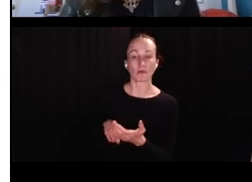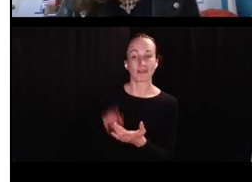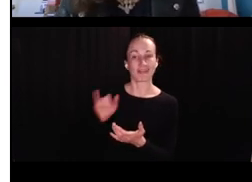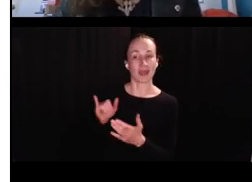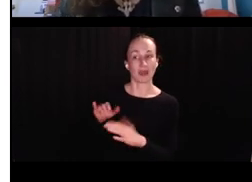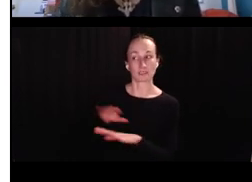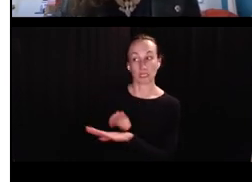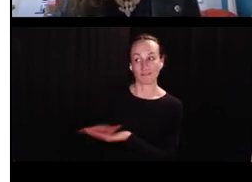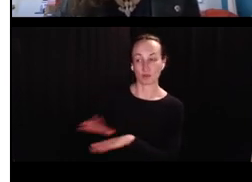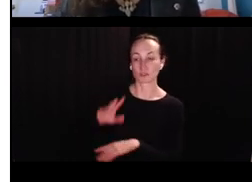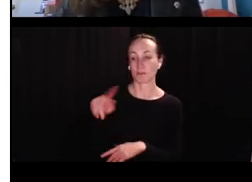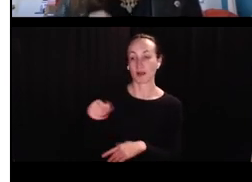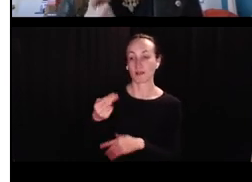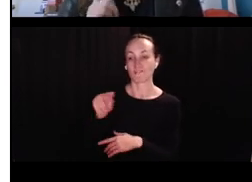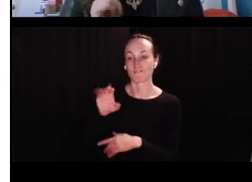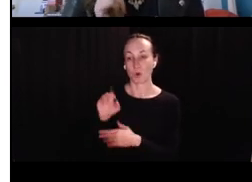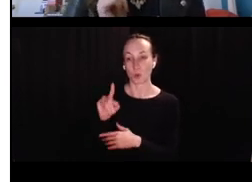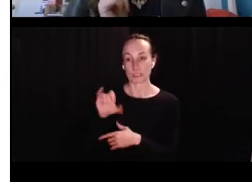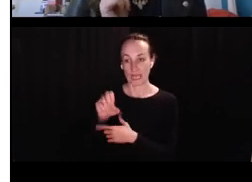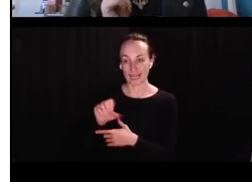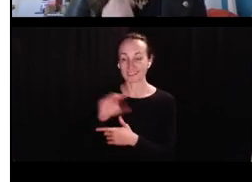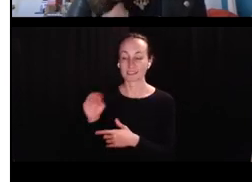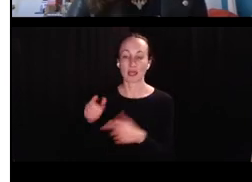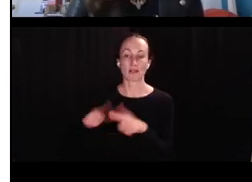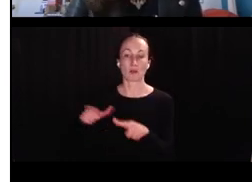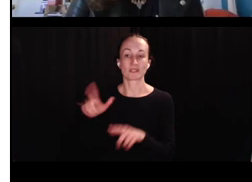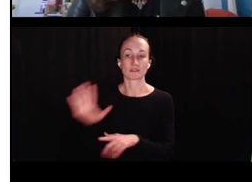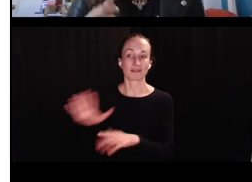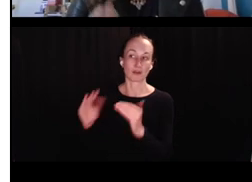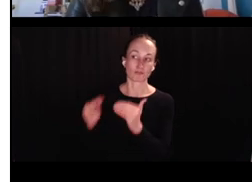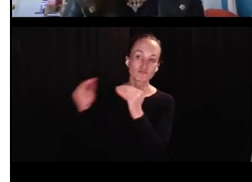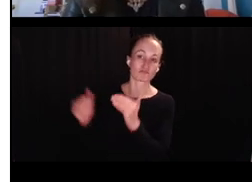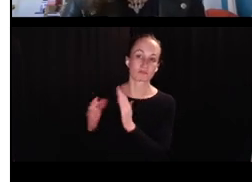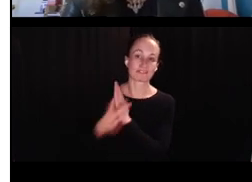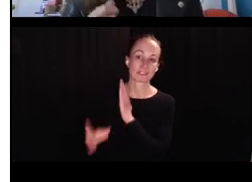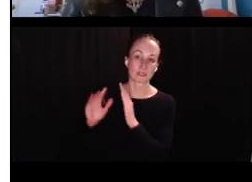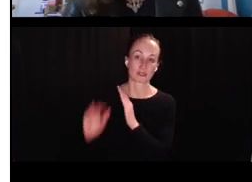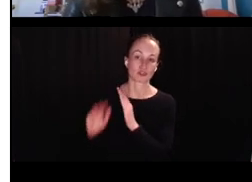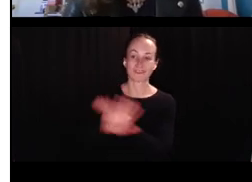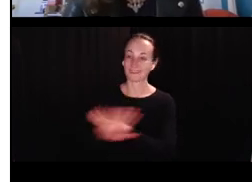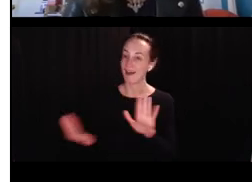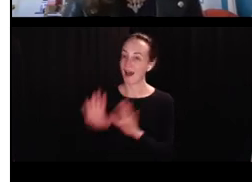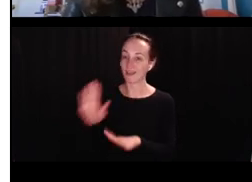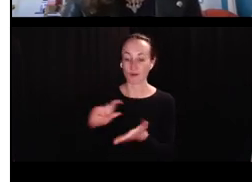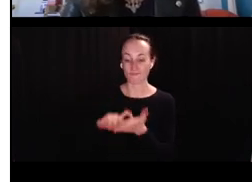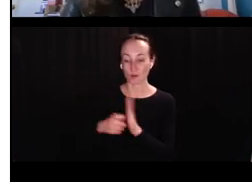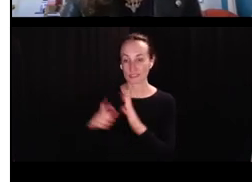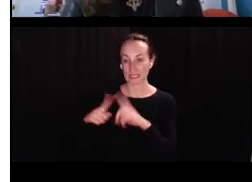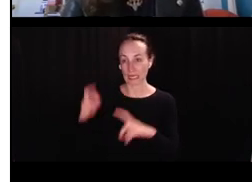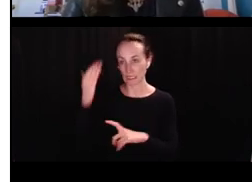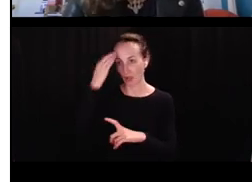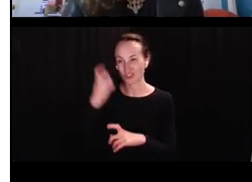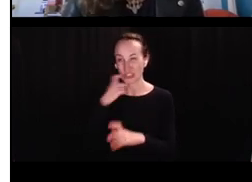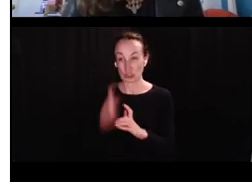when we do see the over-regulized form, um, this is influenced by the phonotactics and linguistic sophistication of the child,